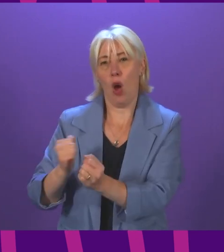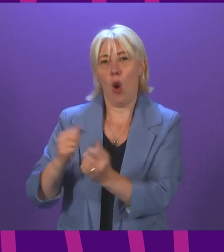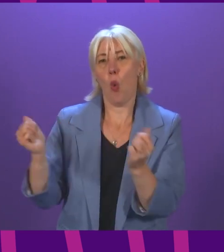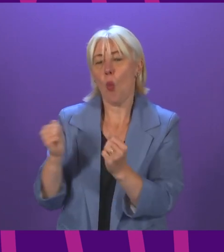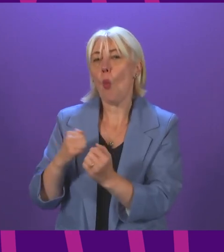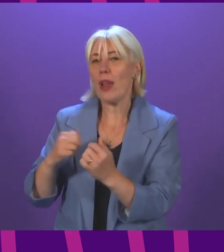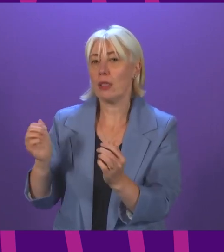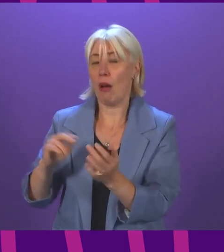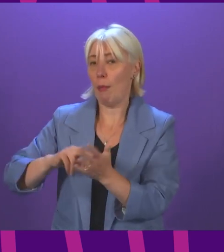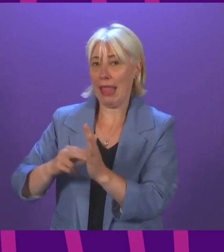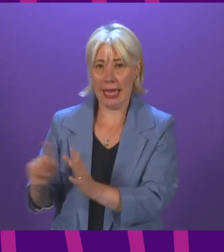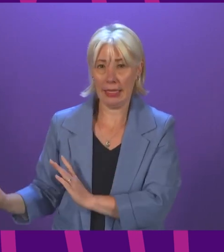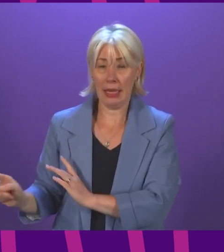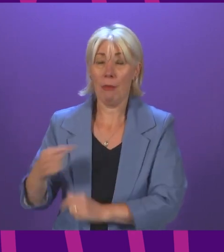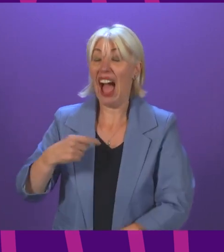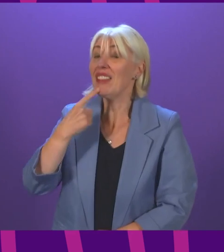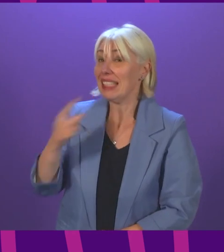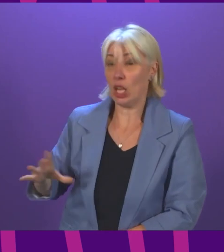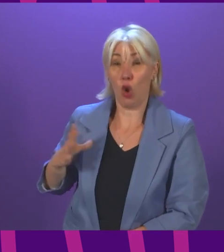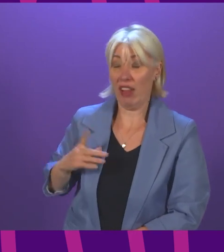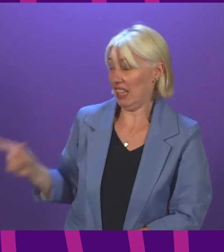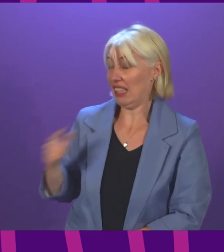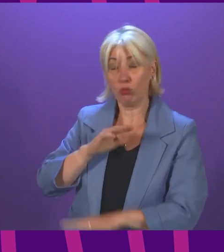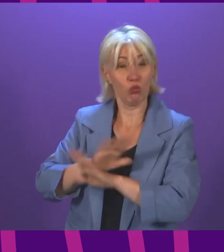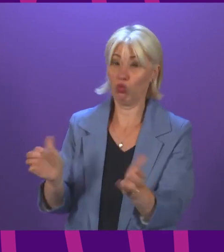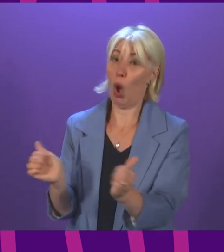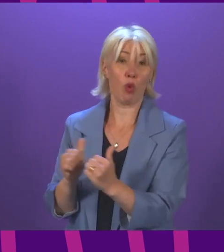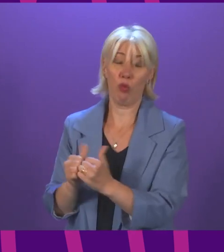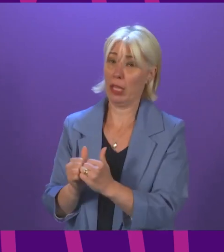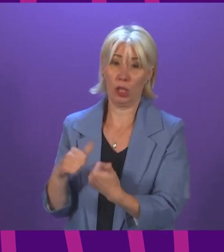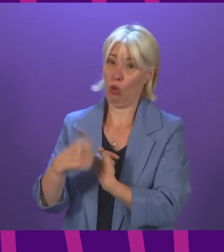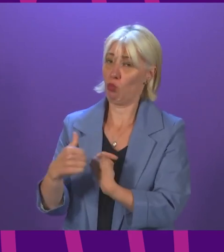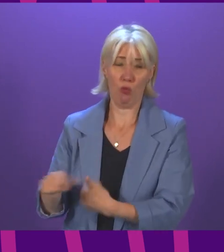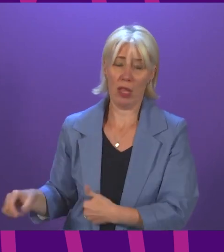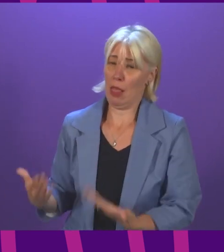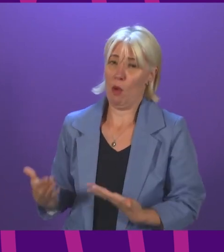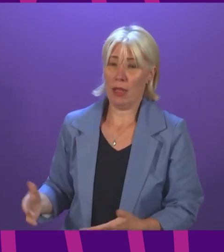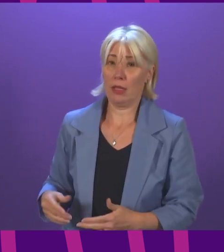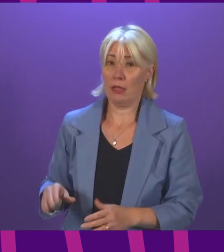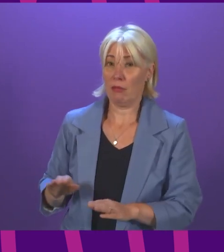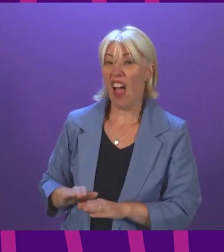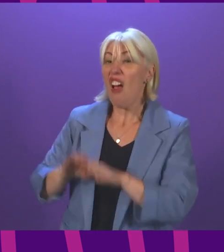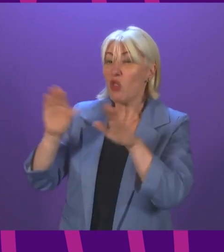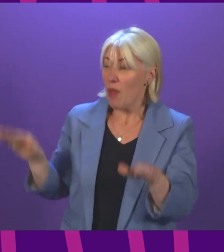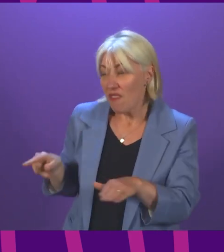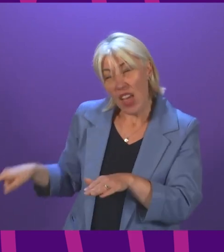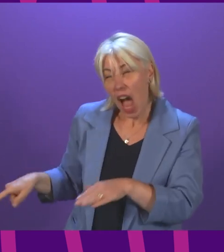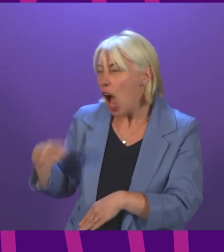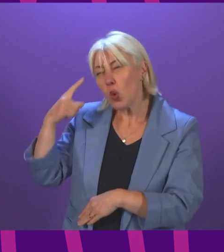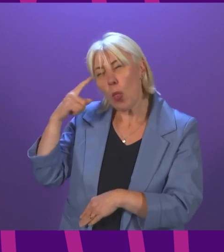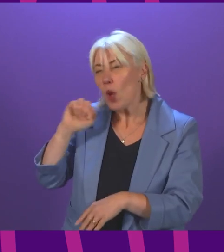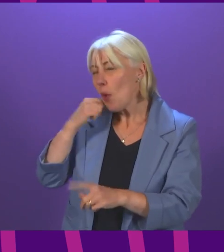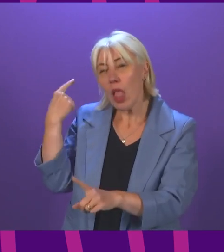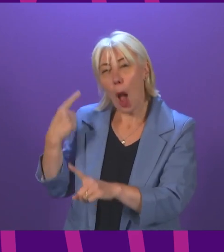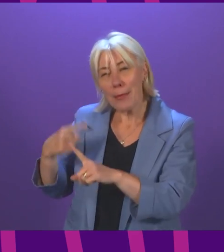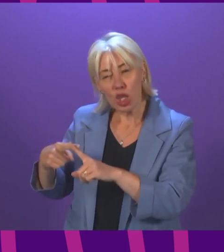on record to the UK Government that I think it's a wholly inappropriate step to be taking. And in fairness to the UK Government, I don't think they're looking to do that immediately.